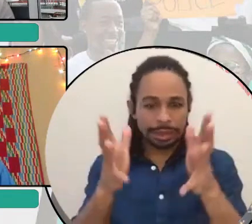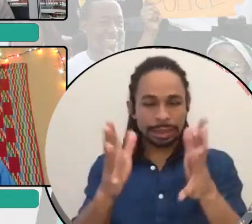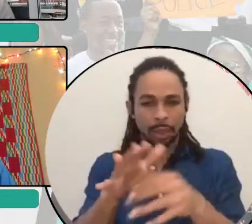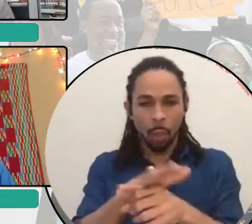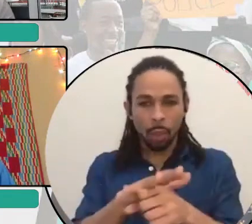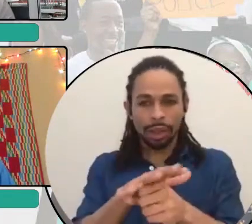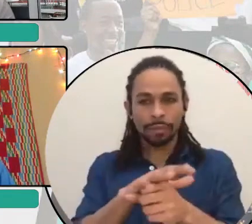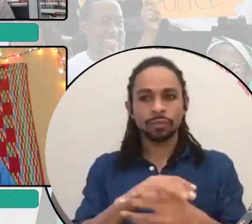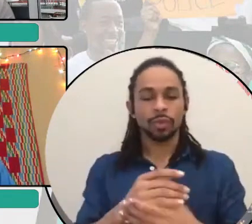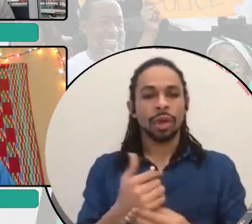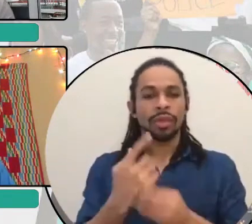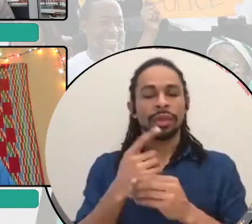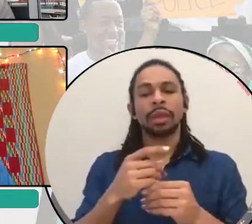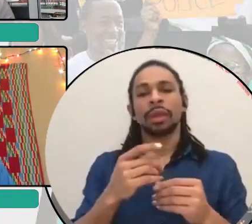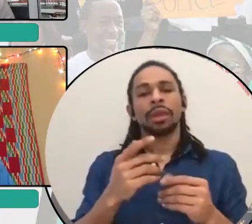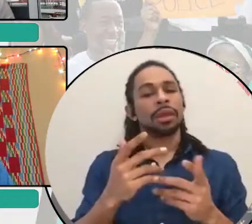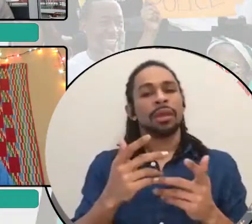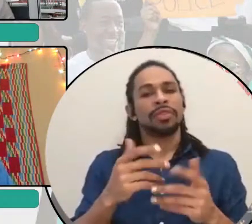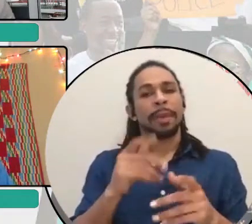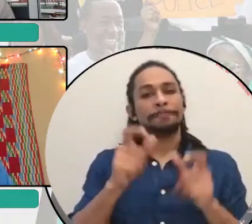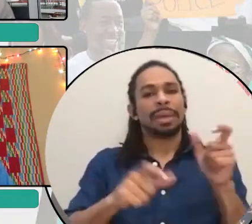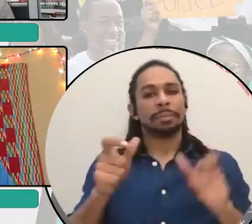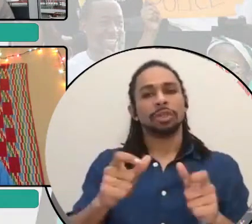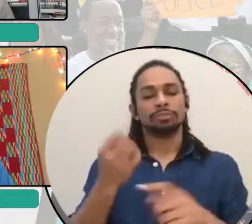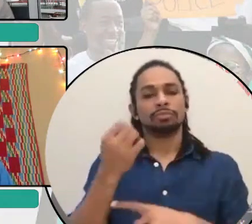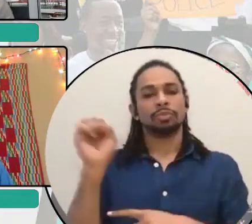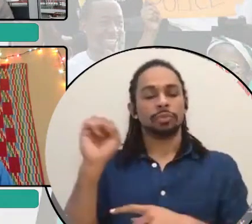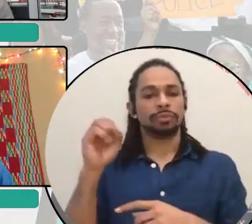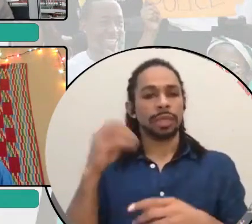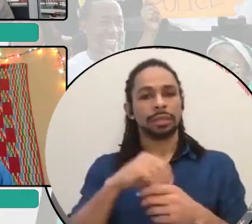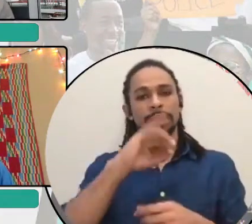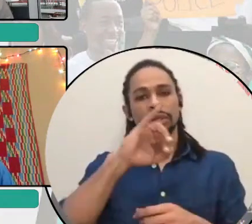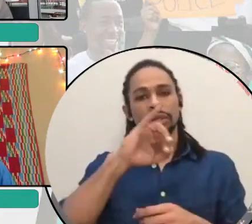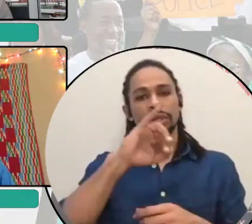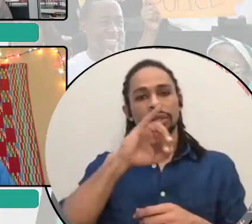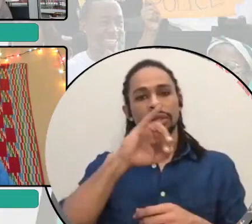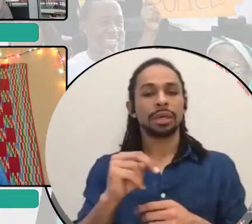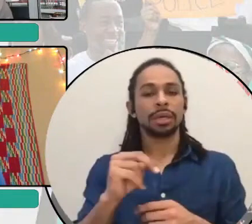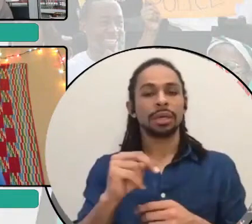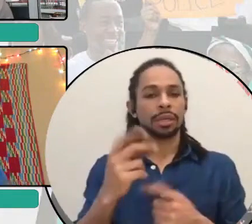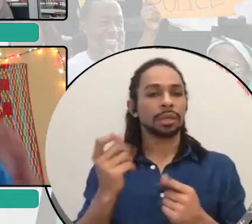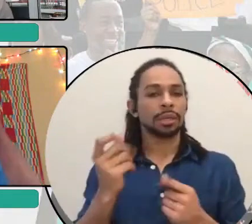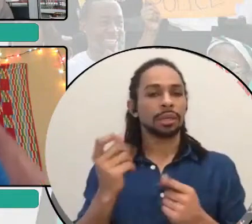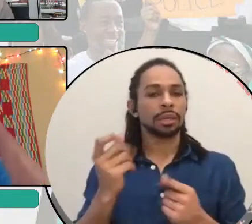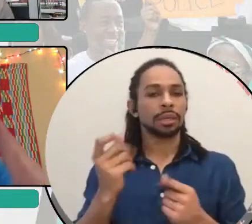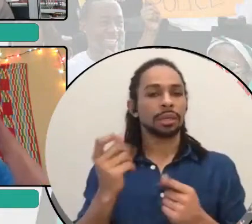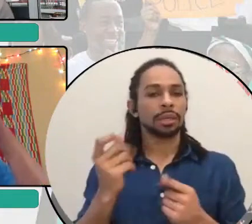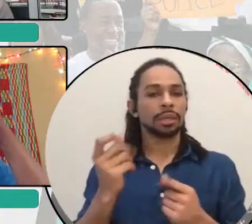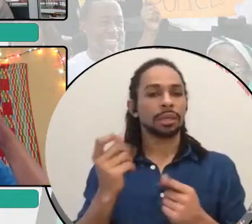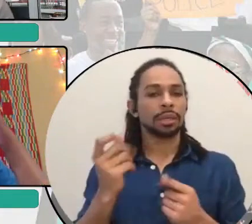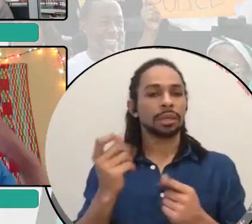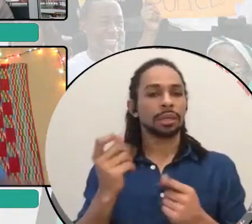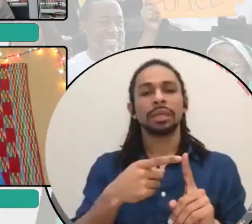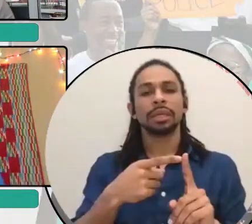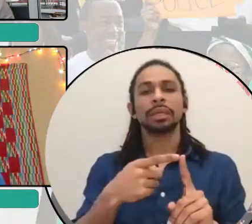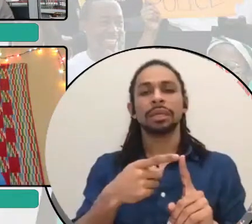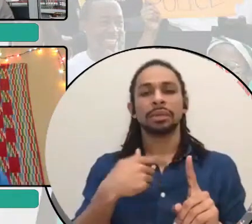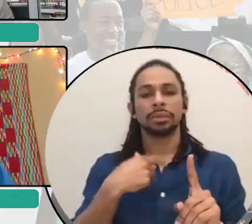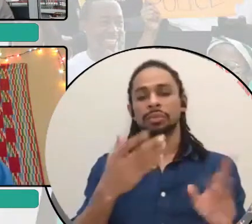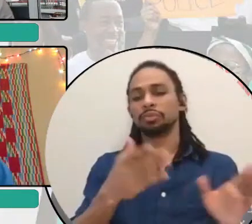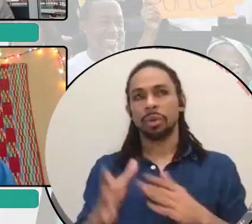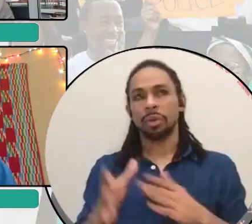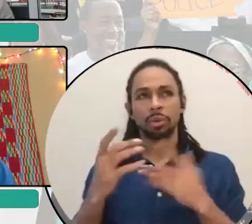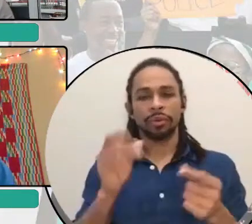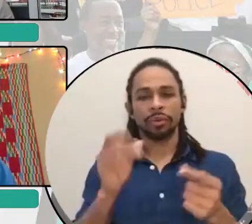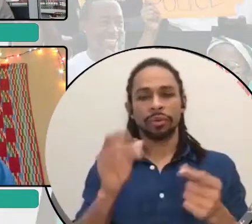the People's Movement Assembly in Jackson, one of the things that just came in on theirs as we were preparing for the first one that we were going to do.